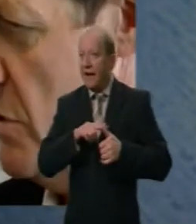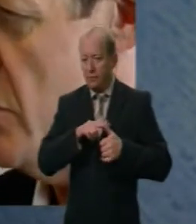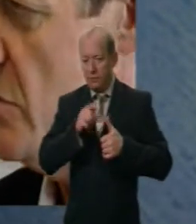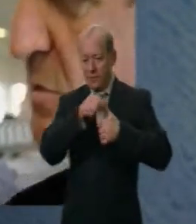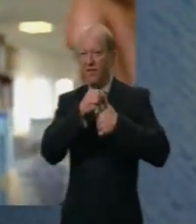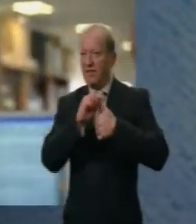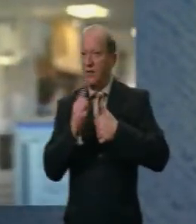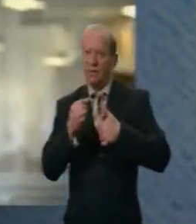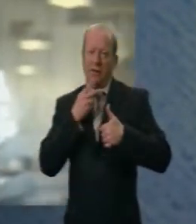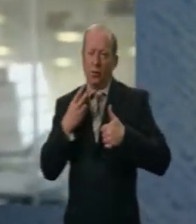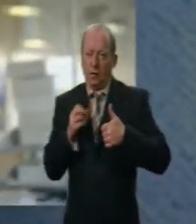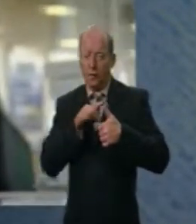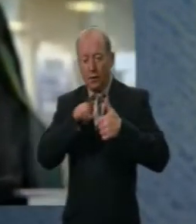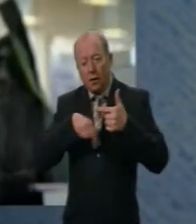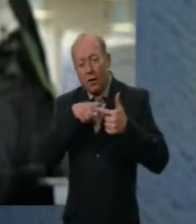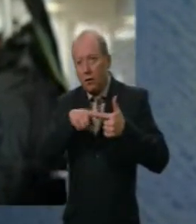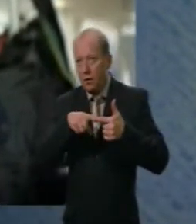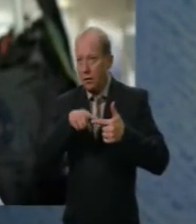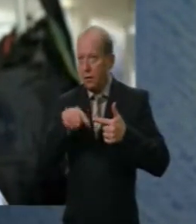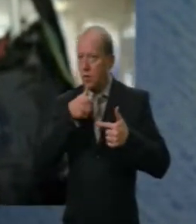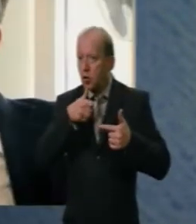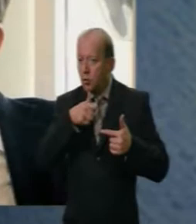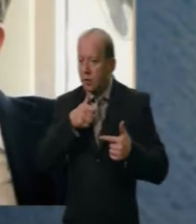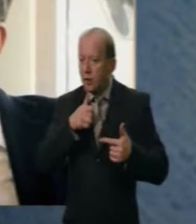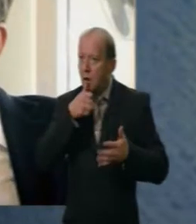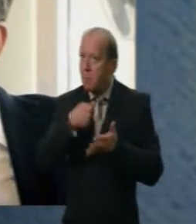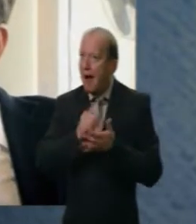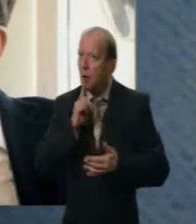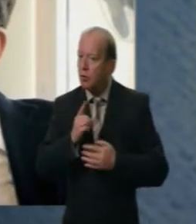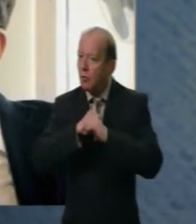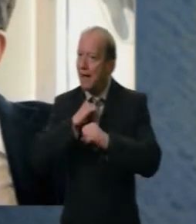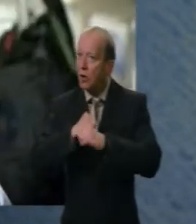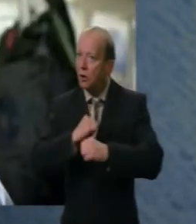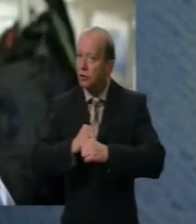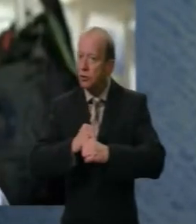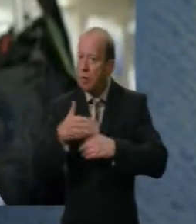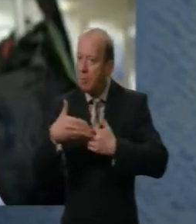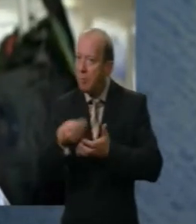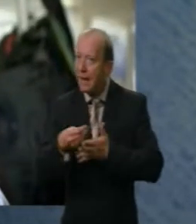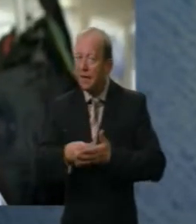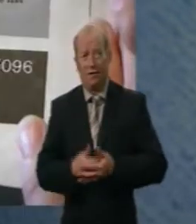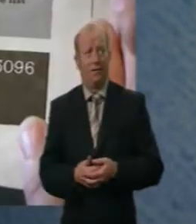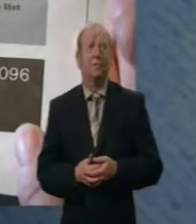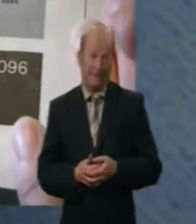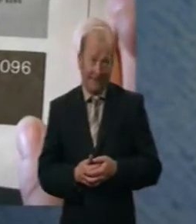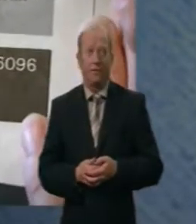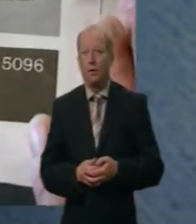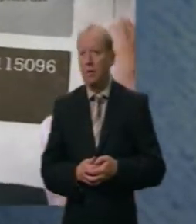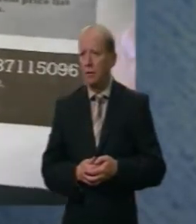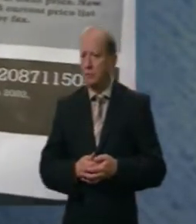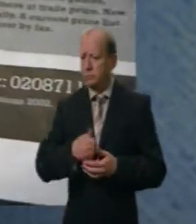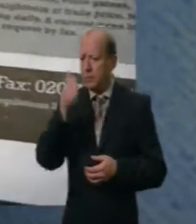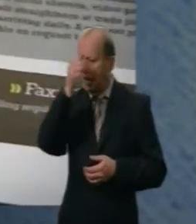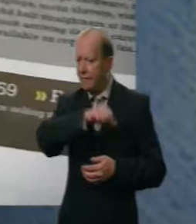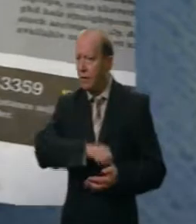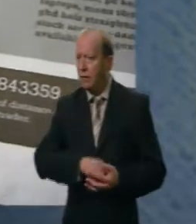through these mail order ads. Yes. Quite clever. Mm-hmm, definitely. In fact, they're very clever. They